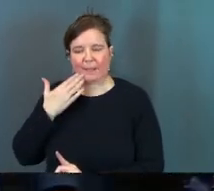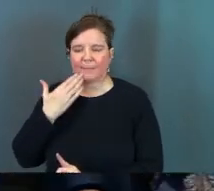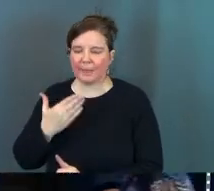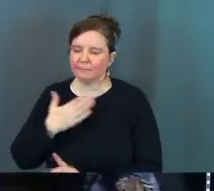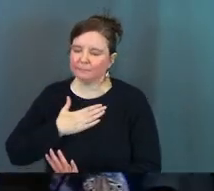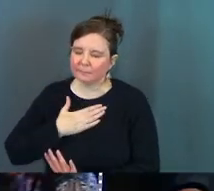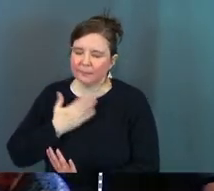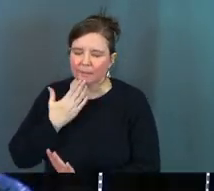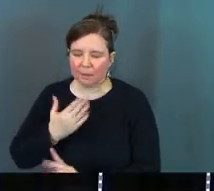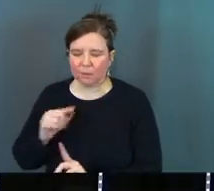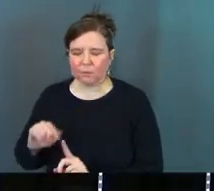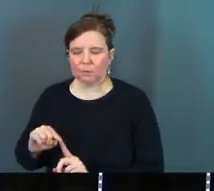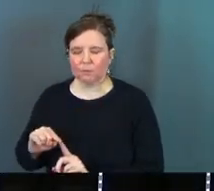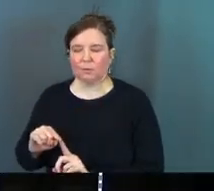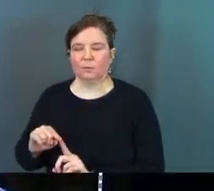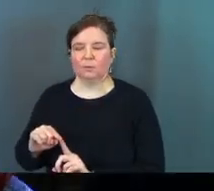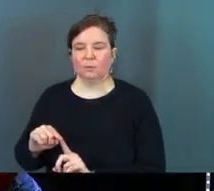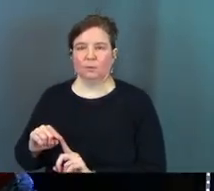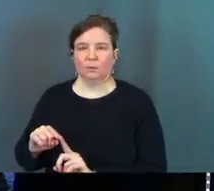thankful for it